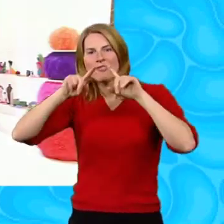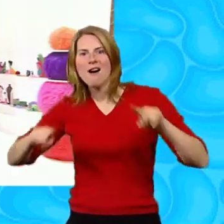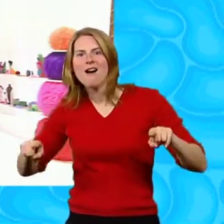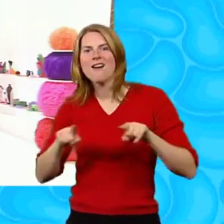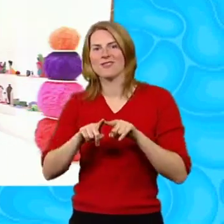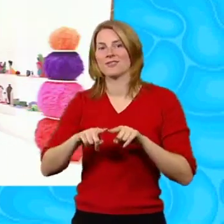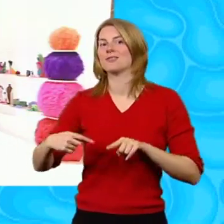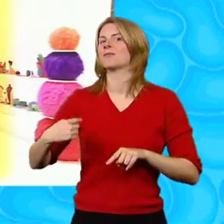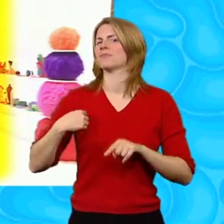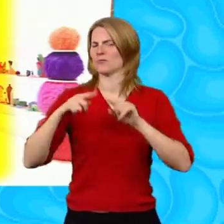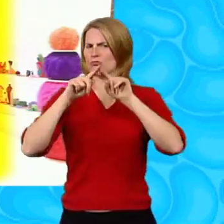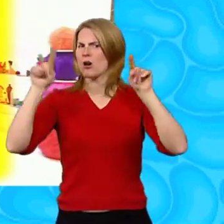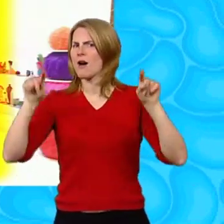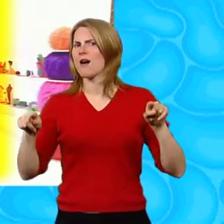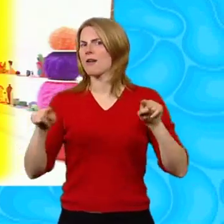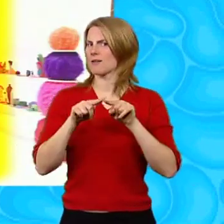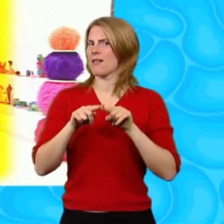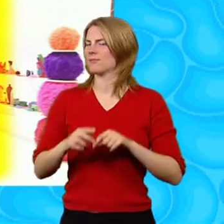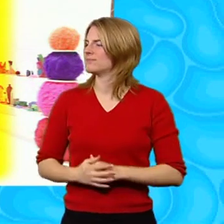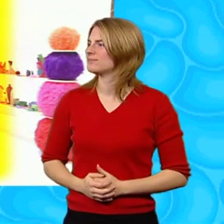I am a rectangle